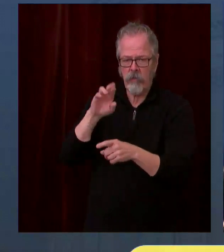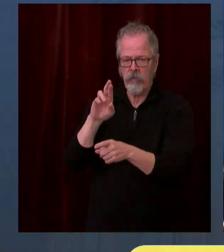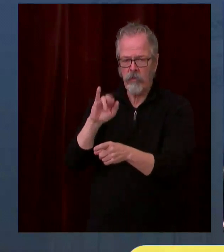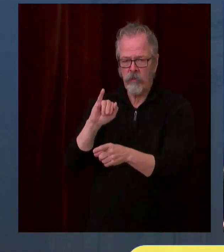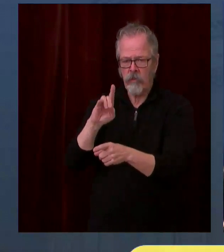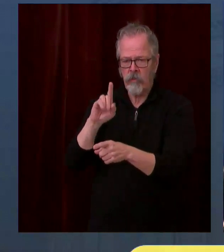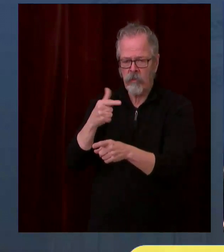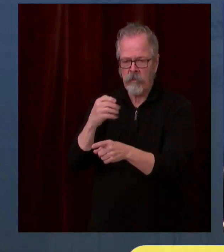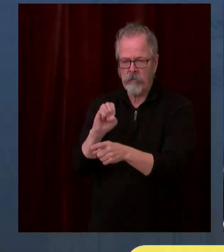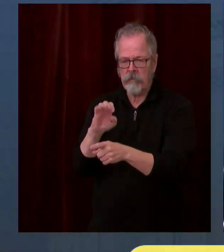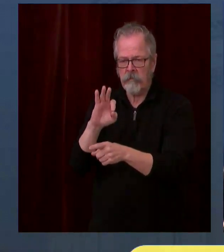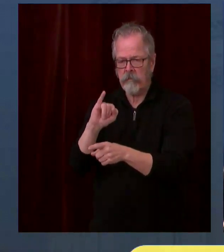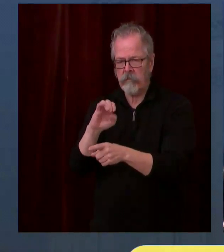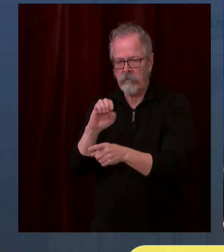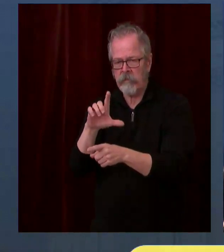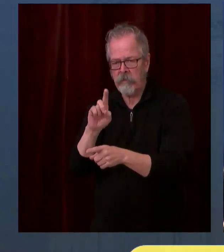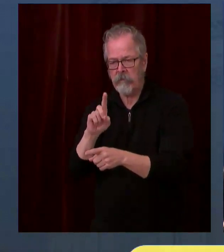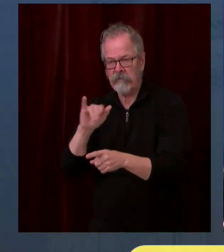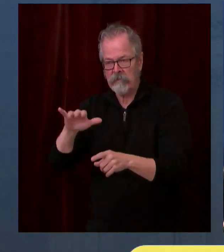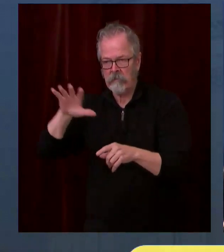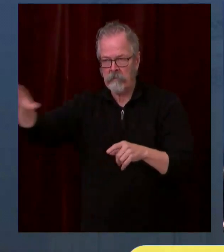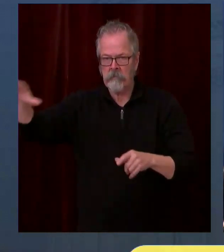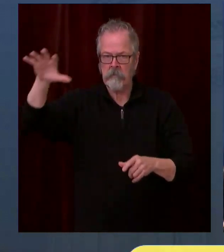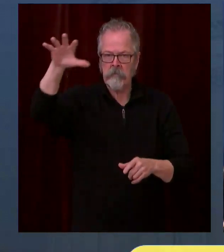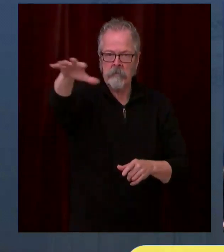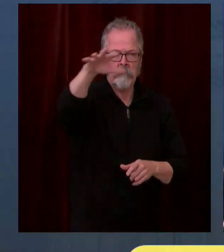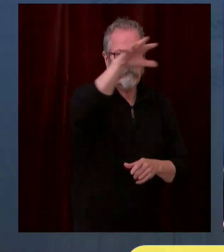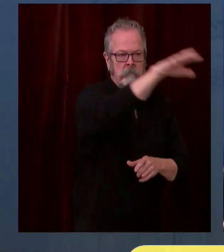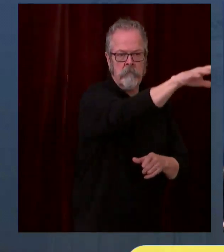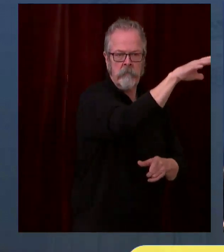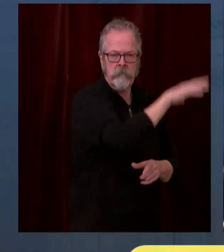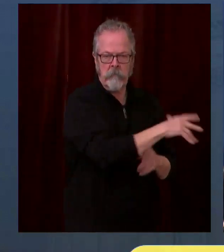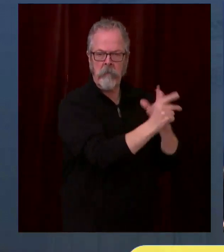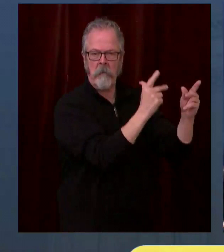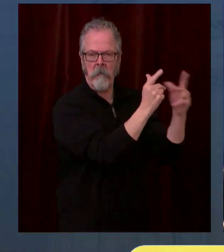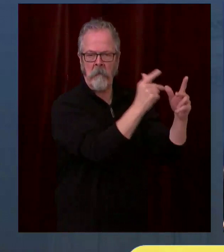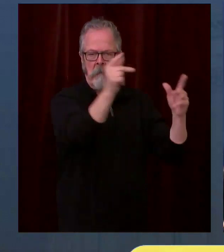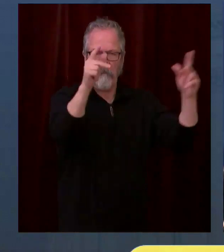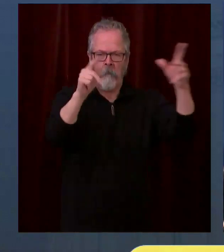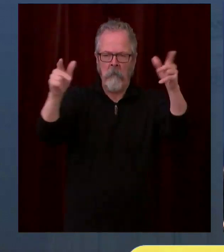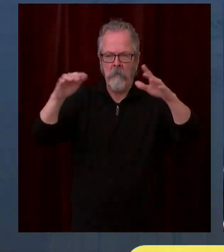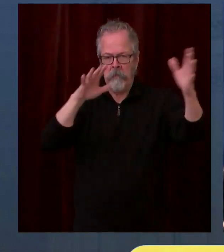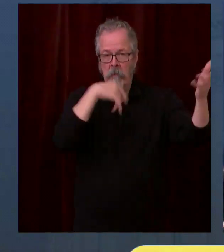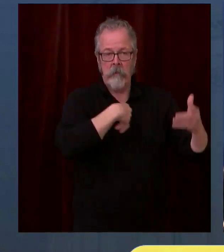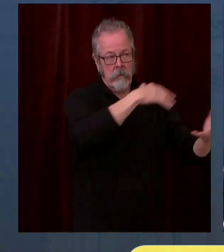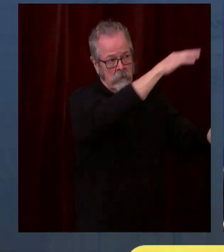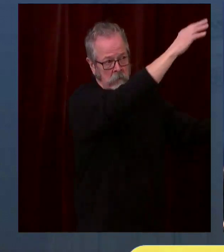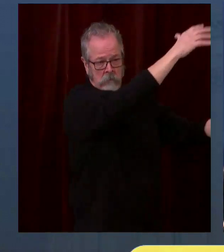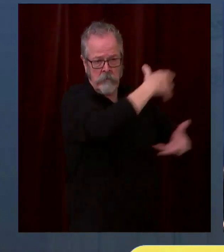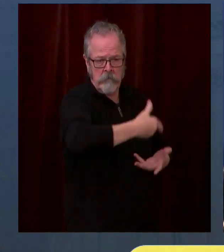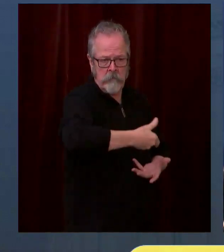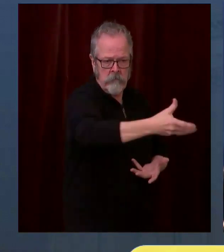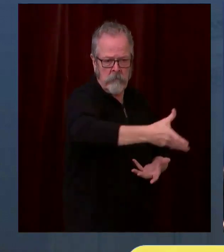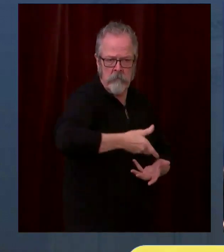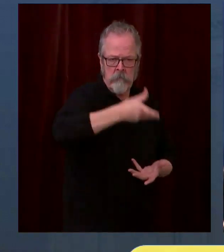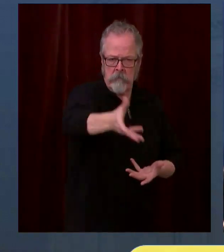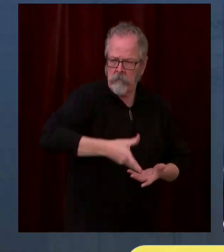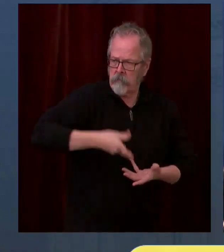pharmacies and local clinics to begin 1B vaccinations, as well as existing vaccination